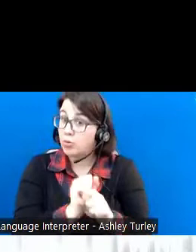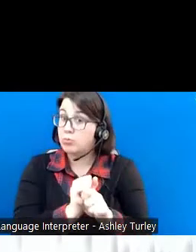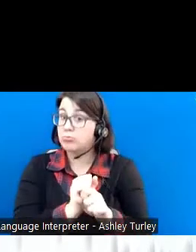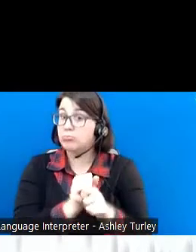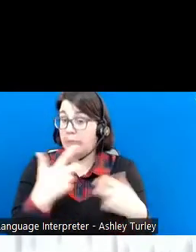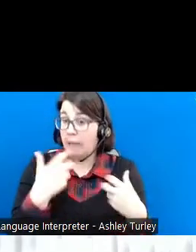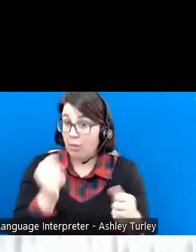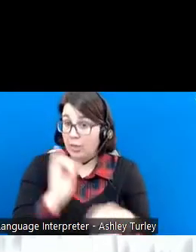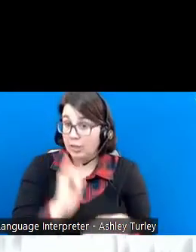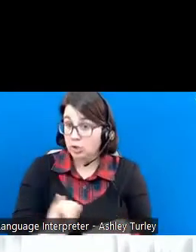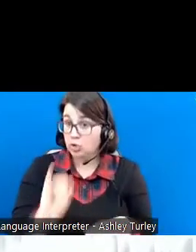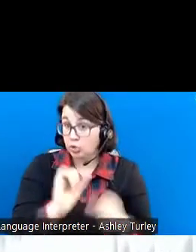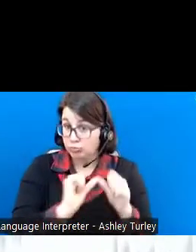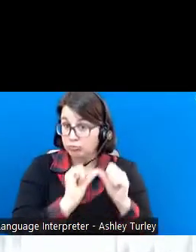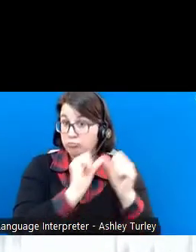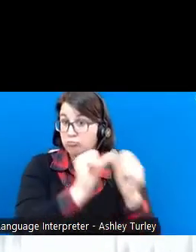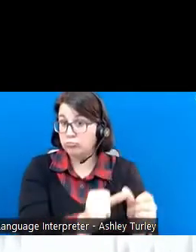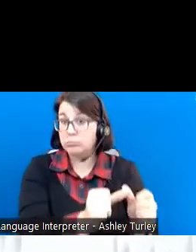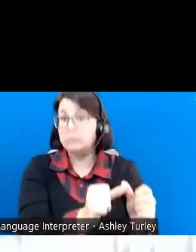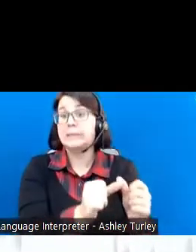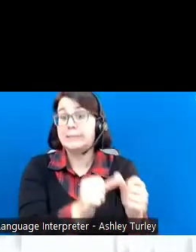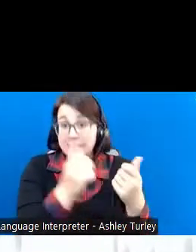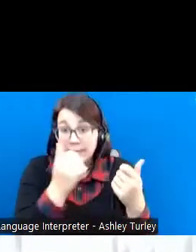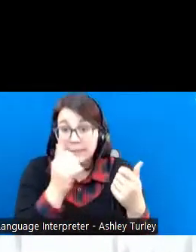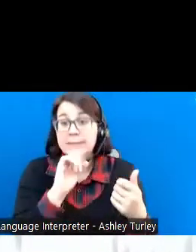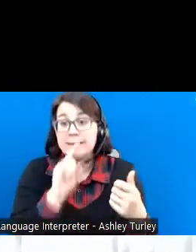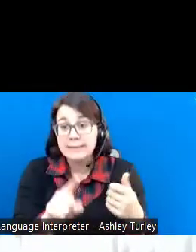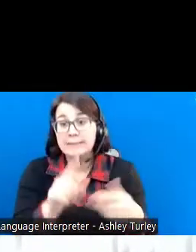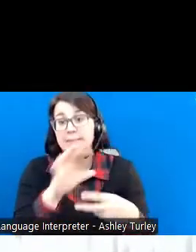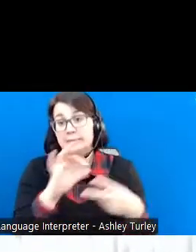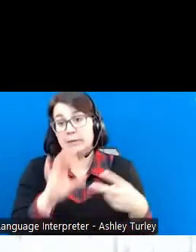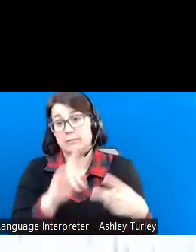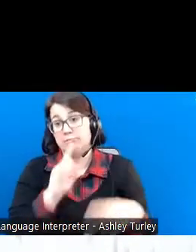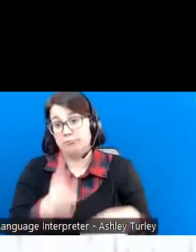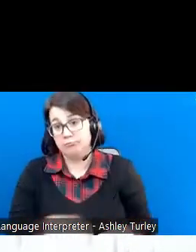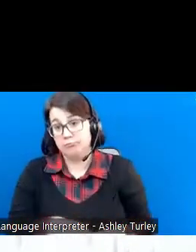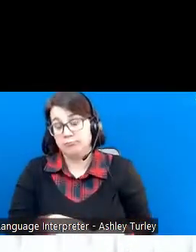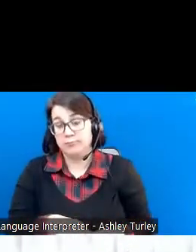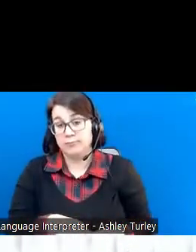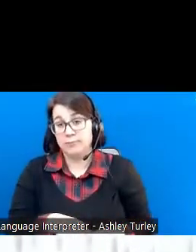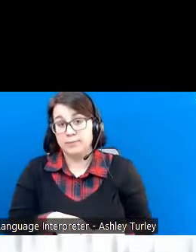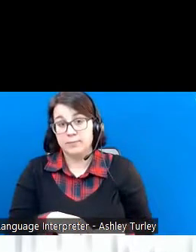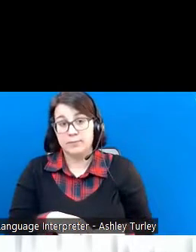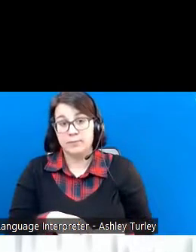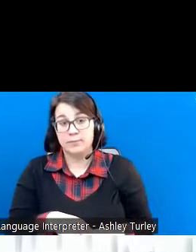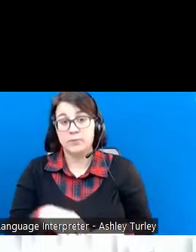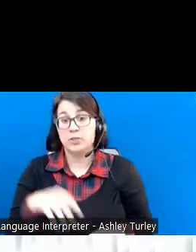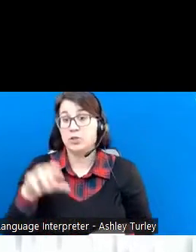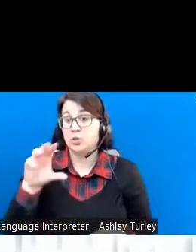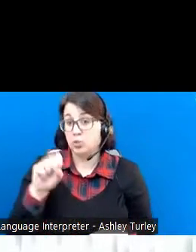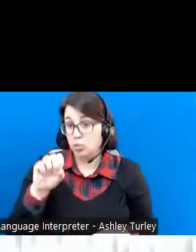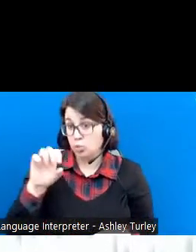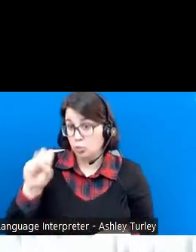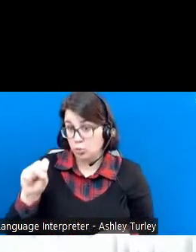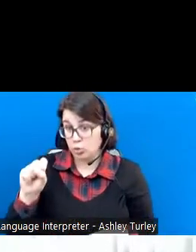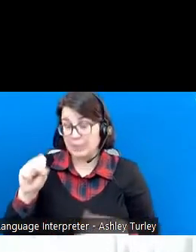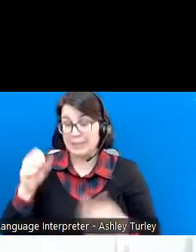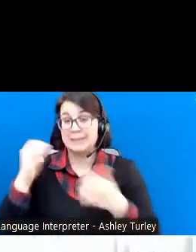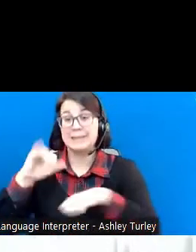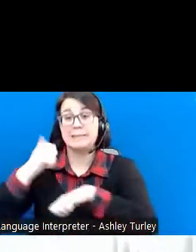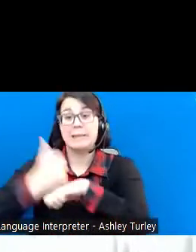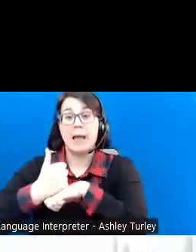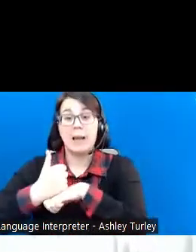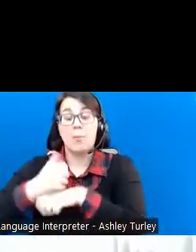insurance is an option. Social Security has built in work incentives for